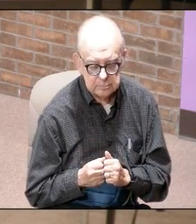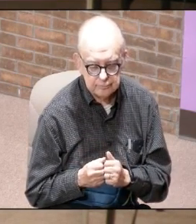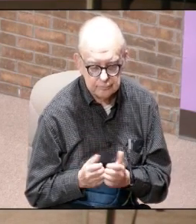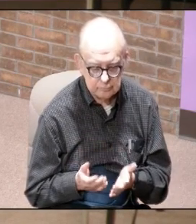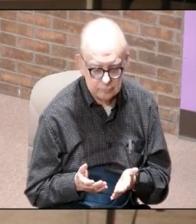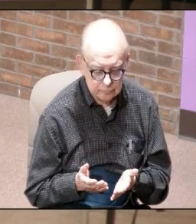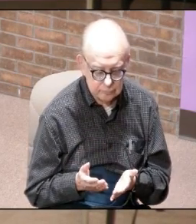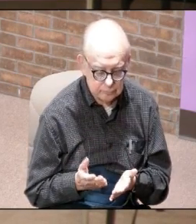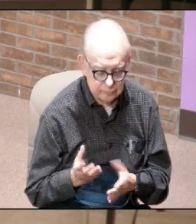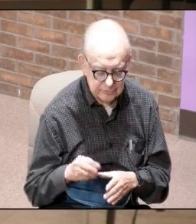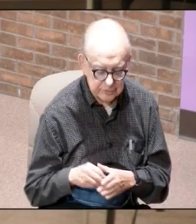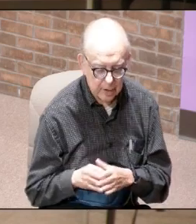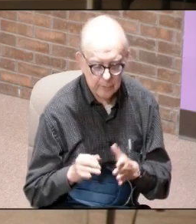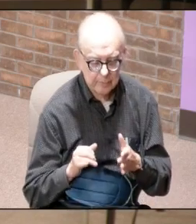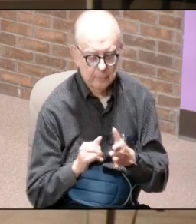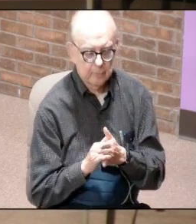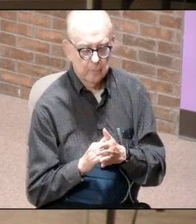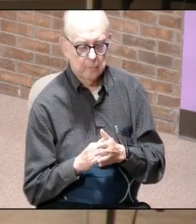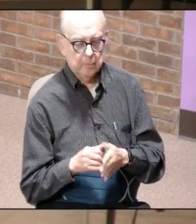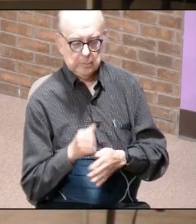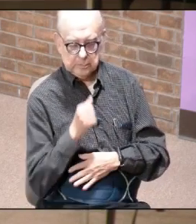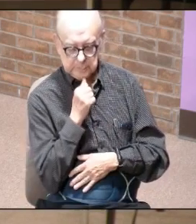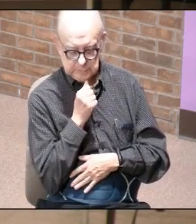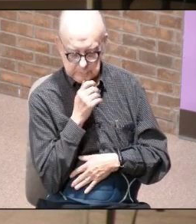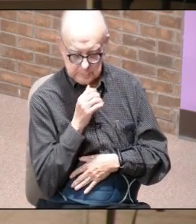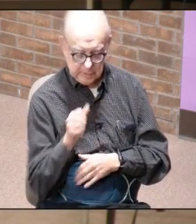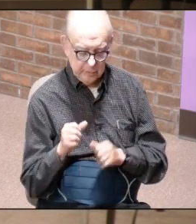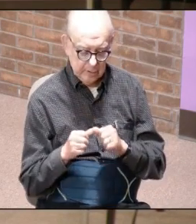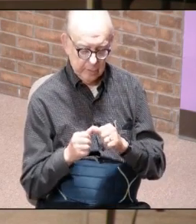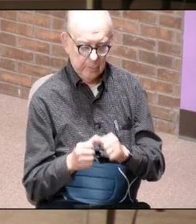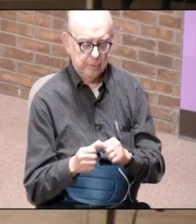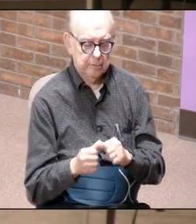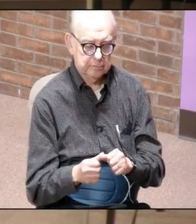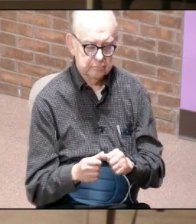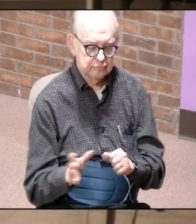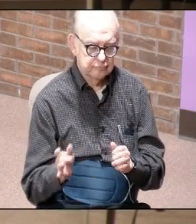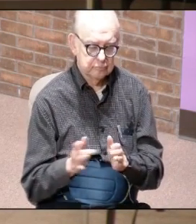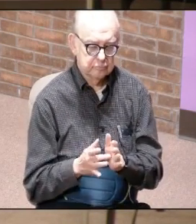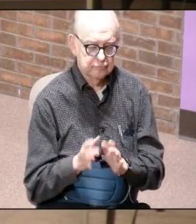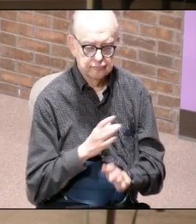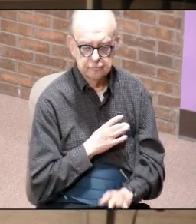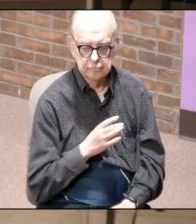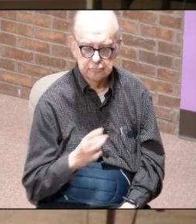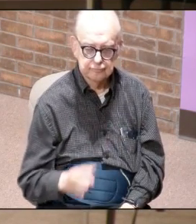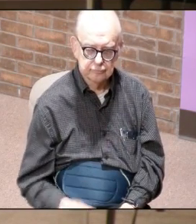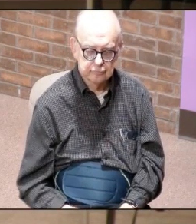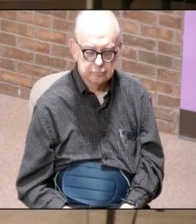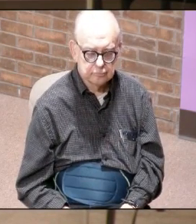be a part of a patient endurance of Jesus Christ